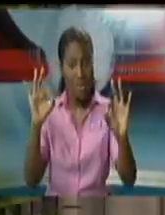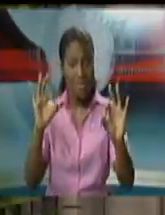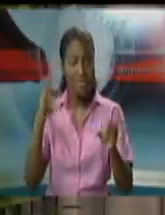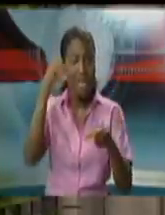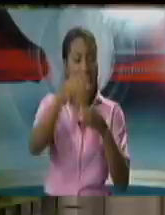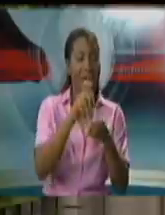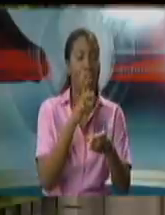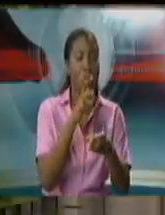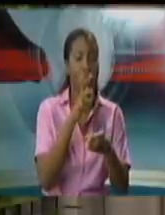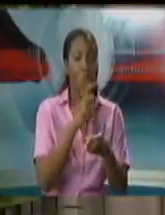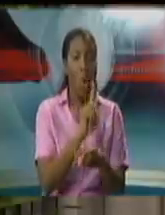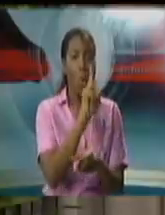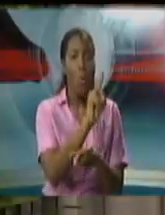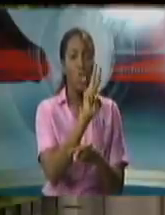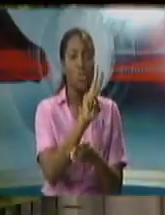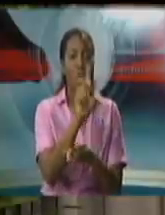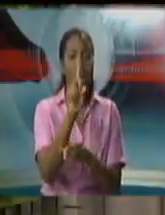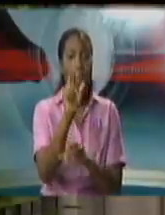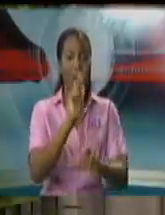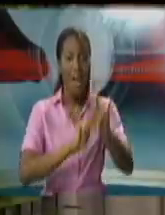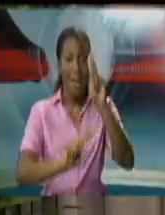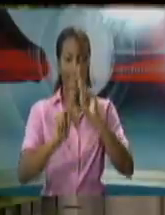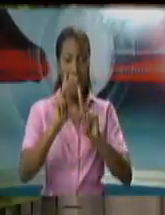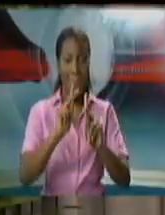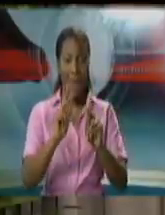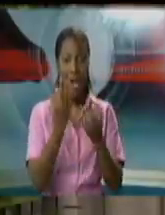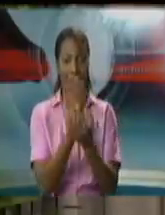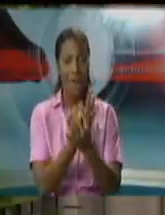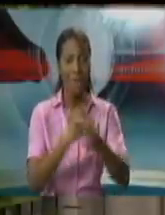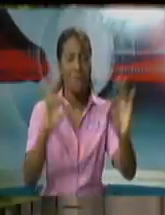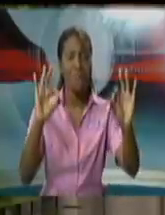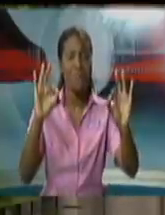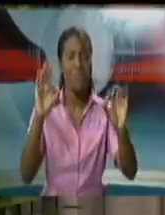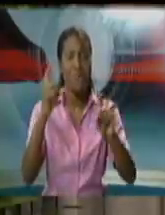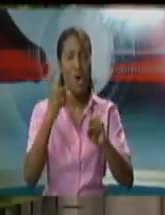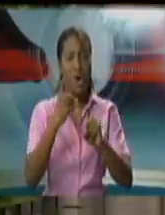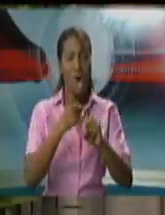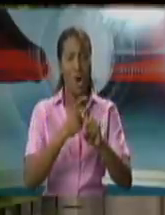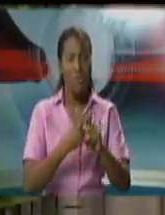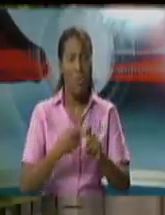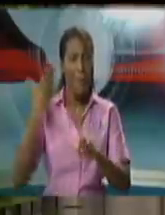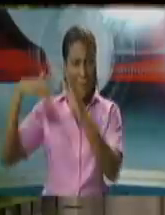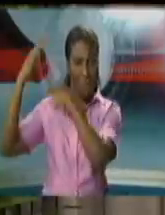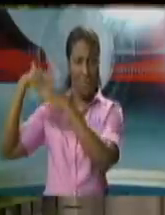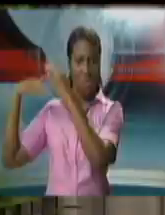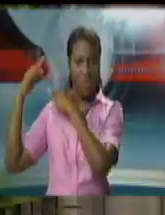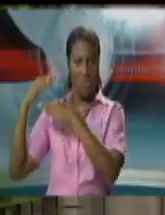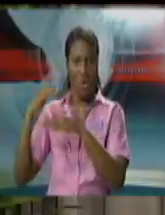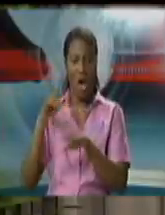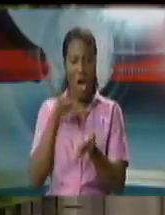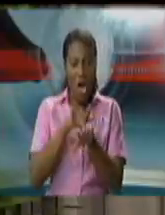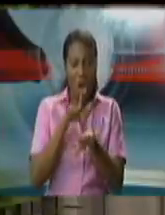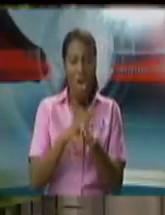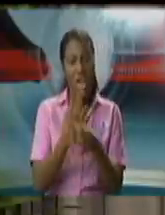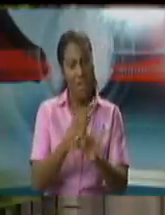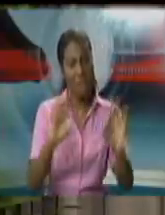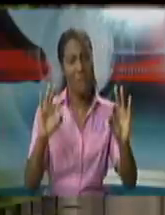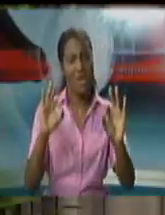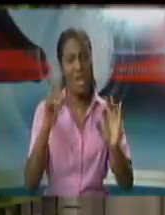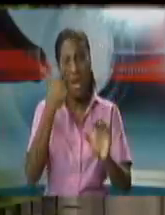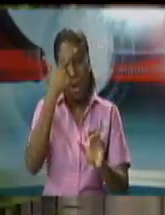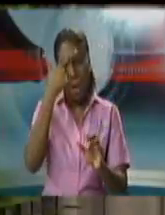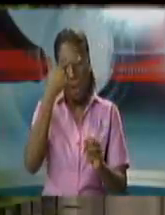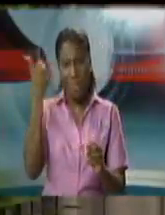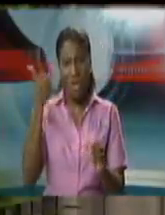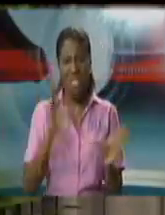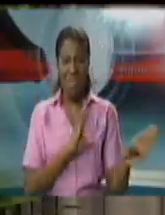121 persons released via the commission of prisons power to consider early release under section 285